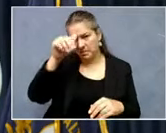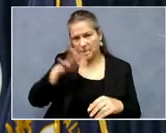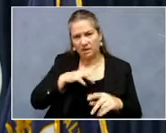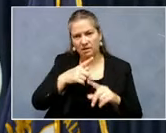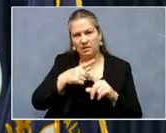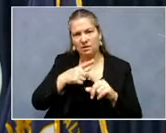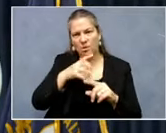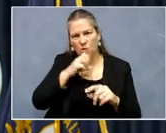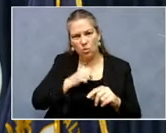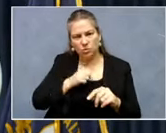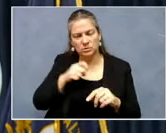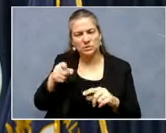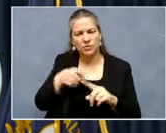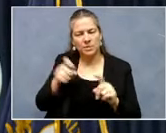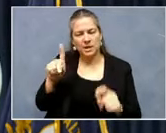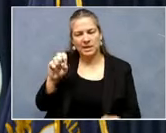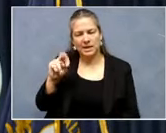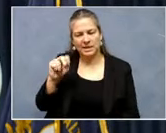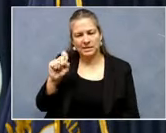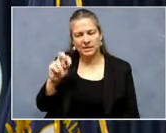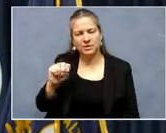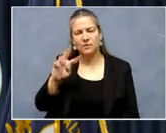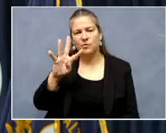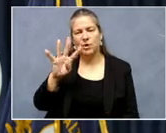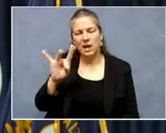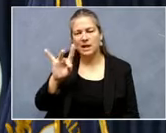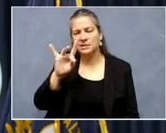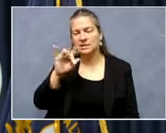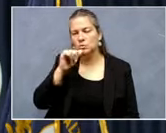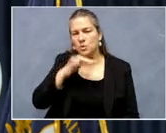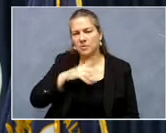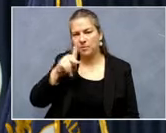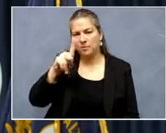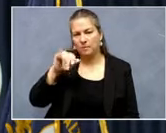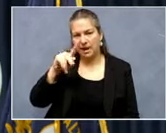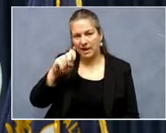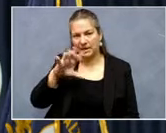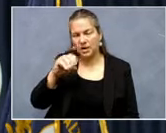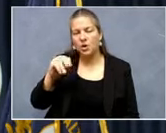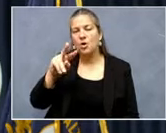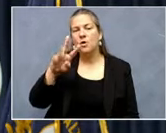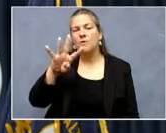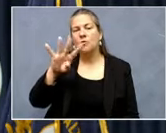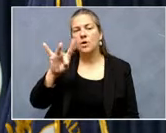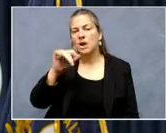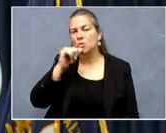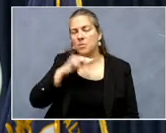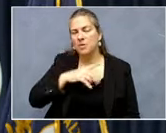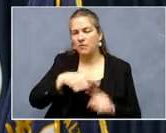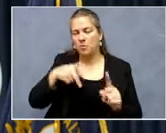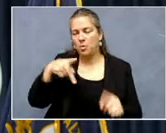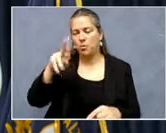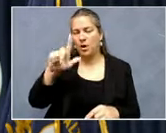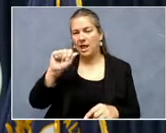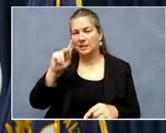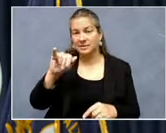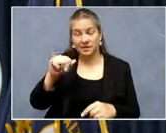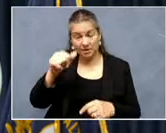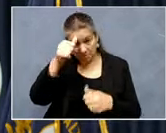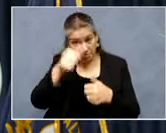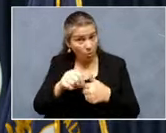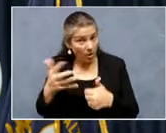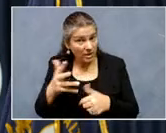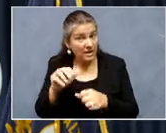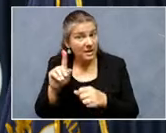a 48-year-old woman from Pike County, and a 43-year-old woman from Pulaski County. Remember, the Delta variant is not